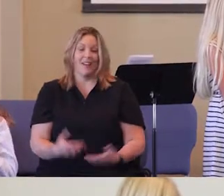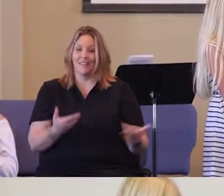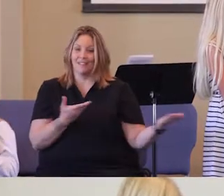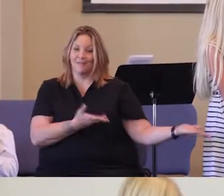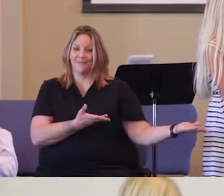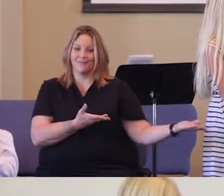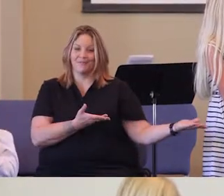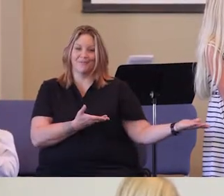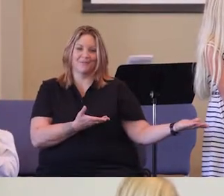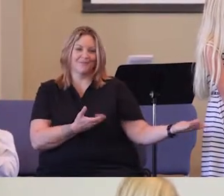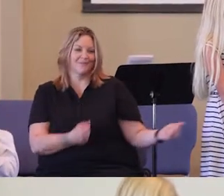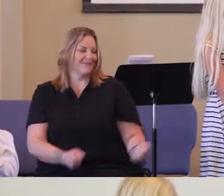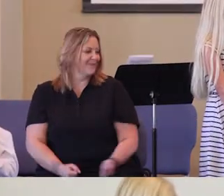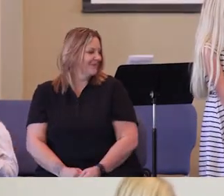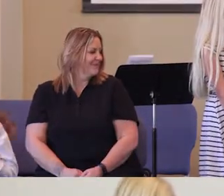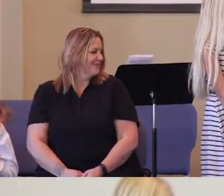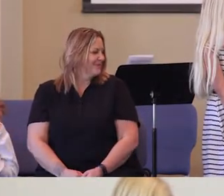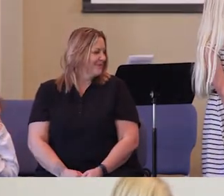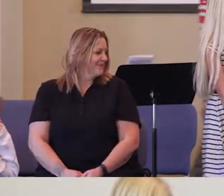There we go.